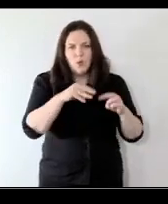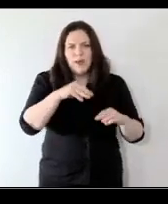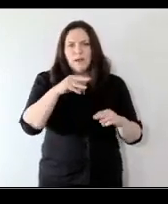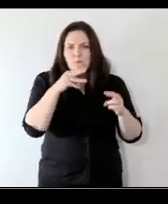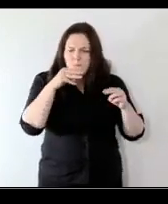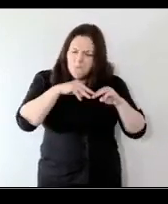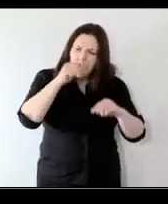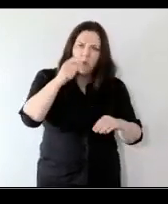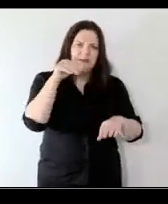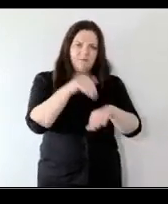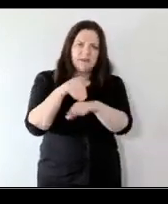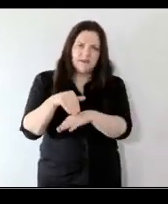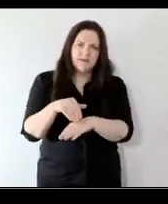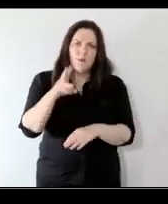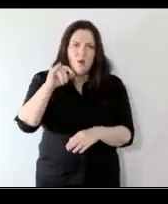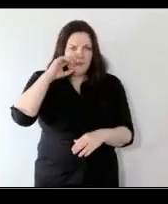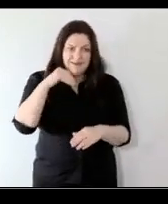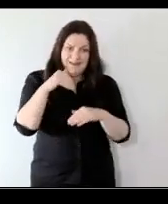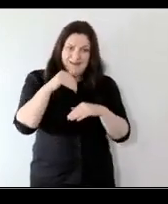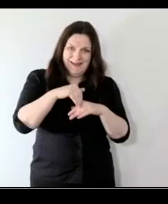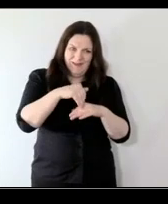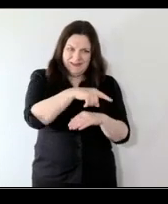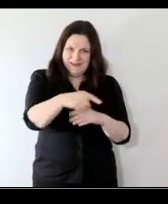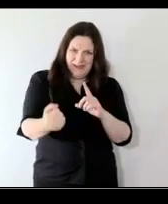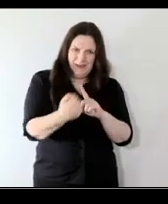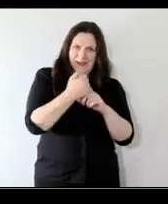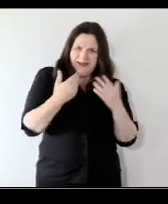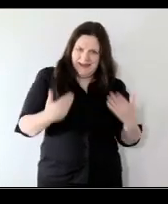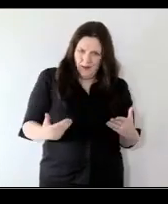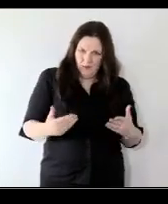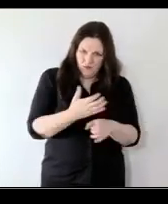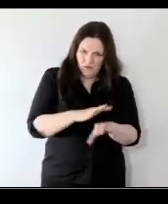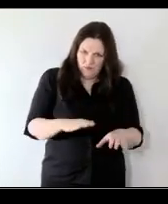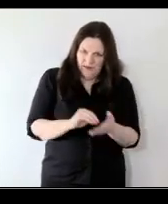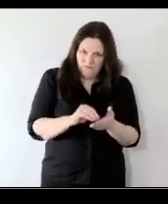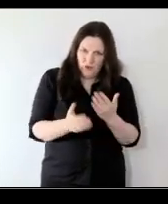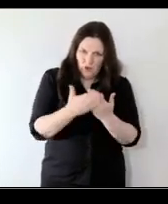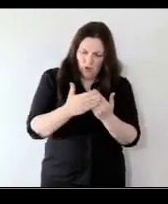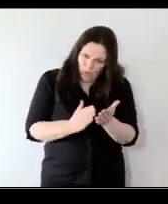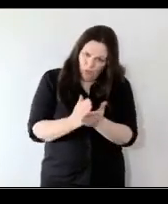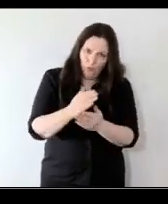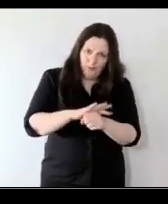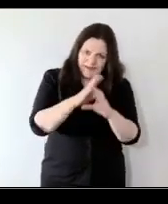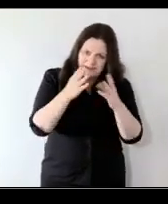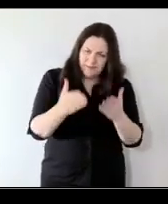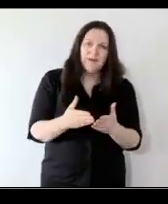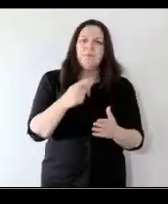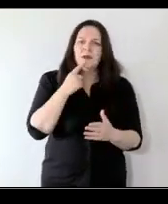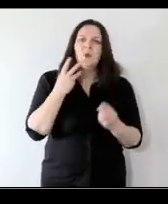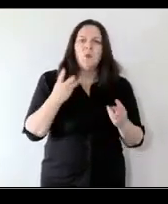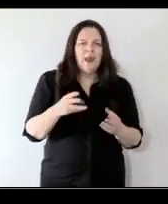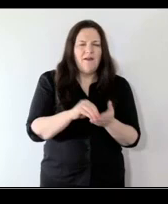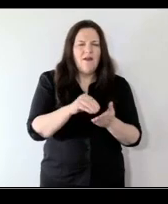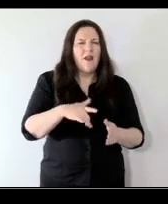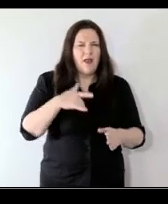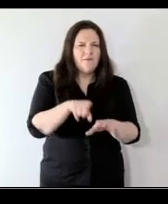be most impacted because they're being affected now they've been affected throughout pandemic but there will be lifelong